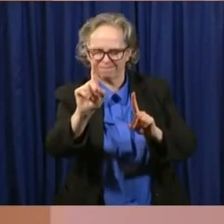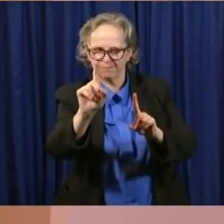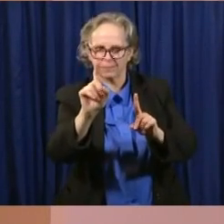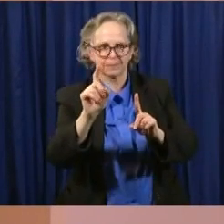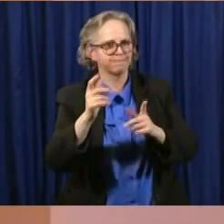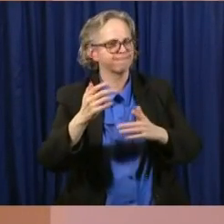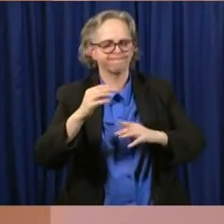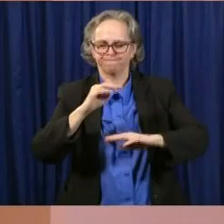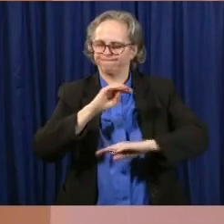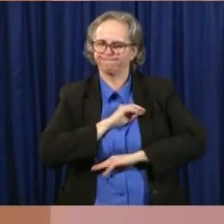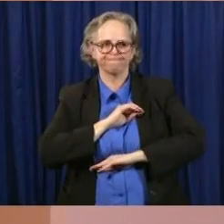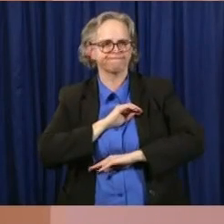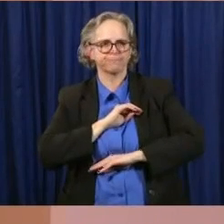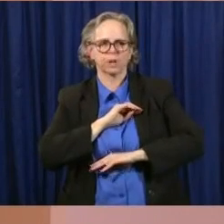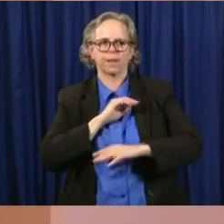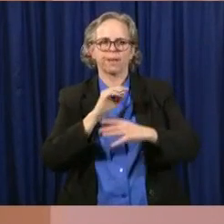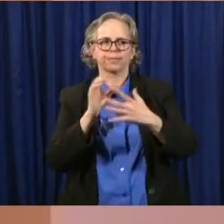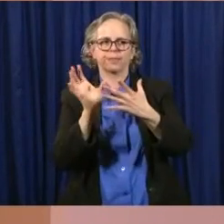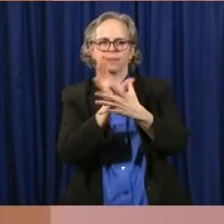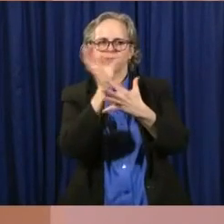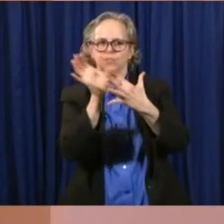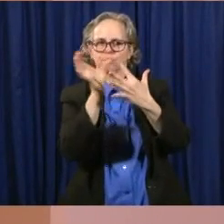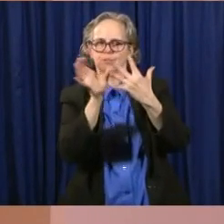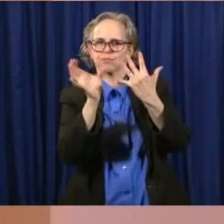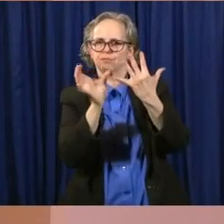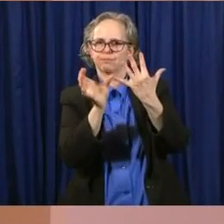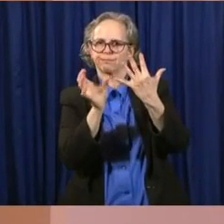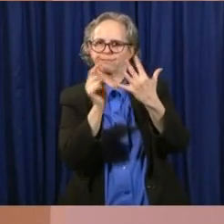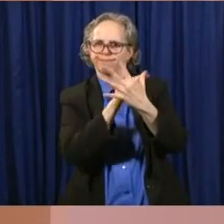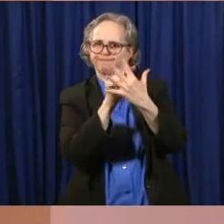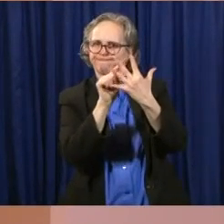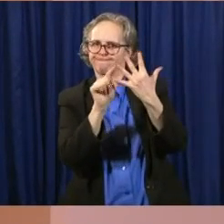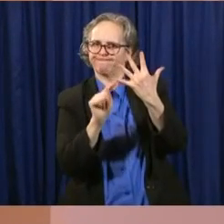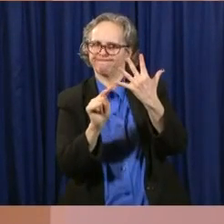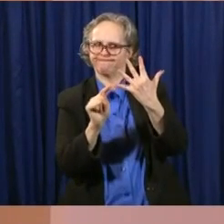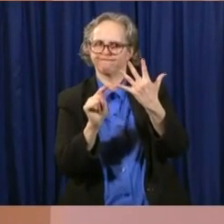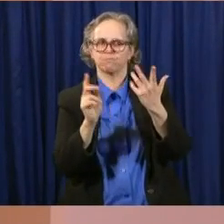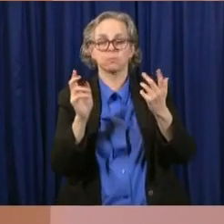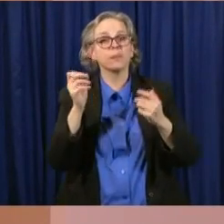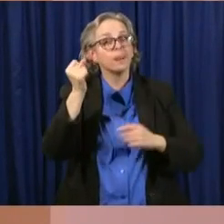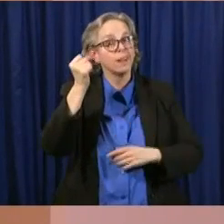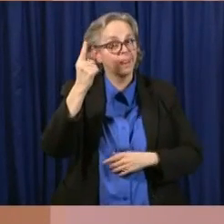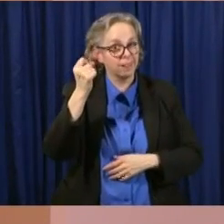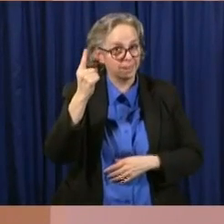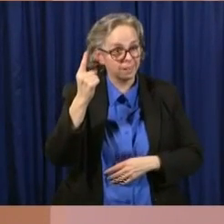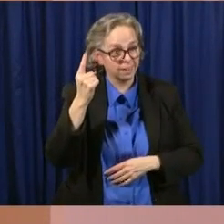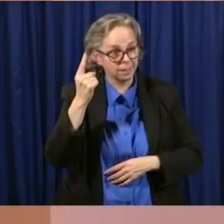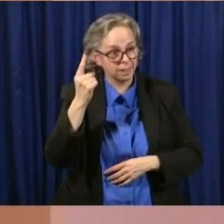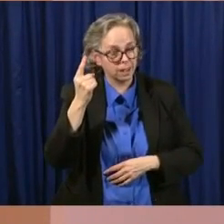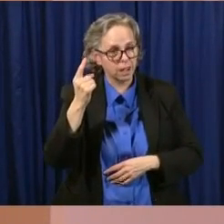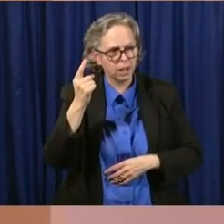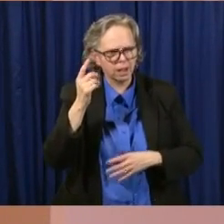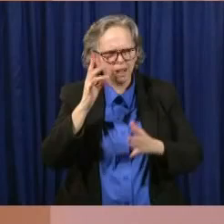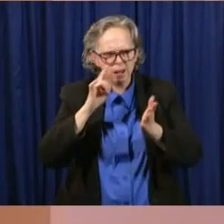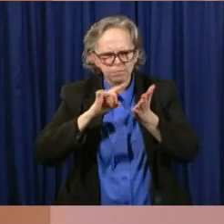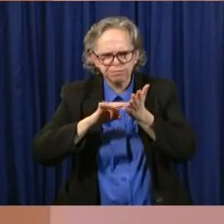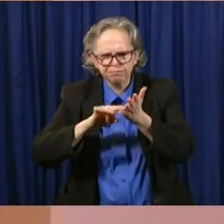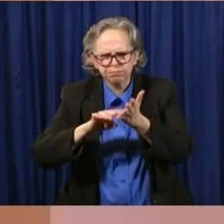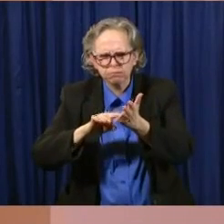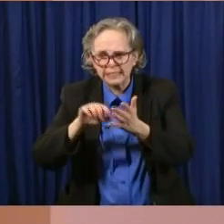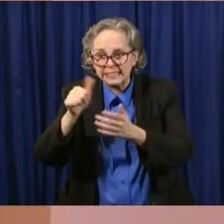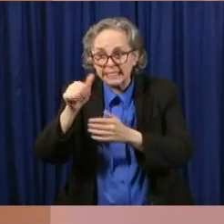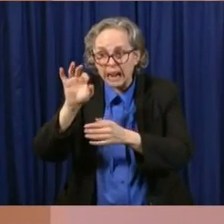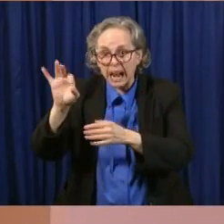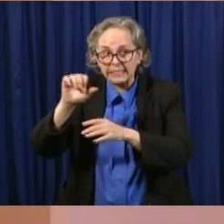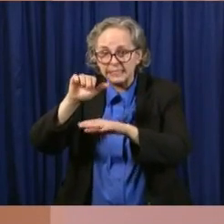for unemployment. However, they may be able to qualify once the 1099, uh, system is stood up.